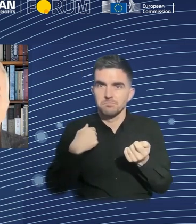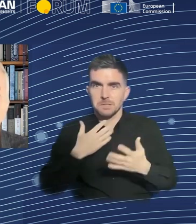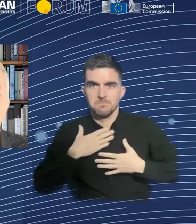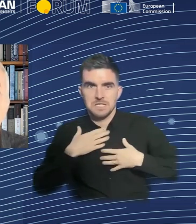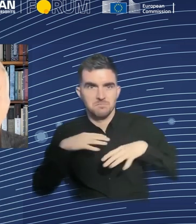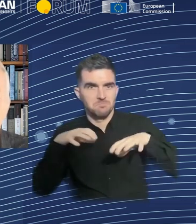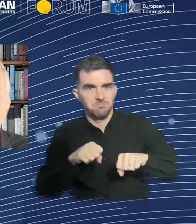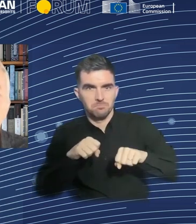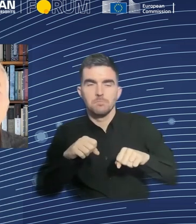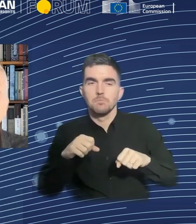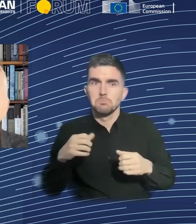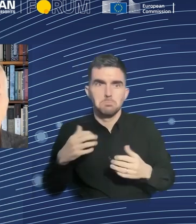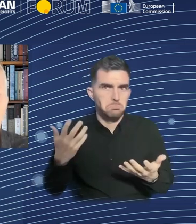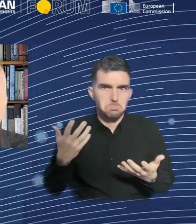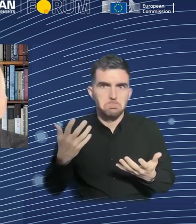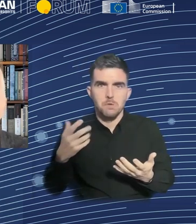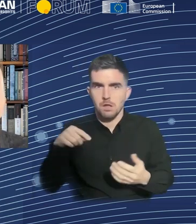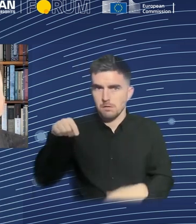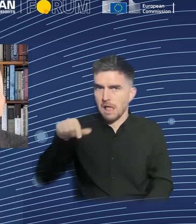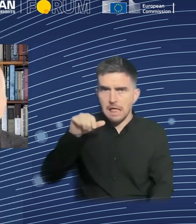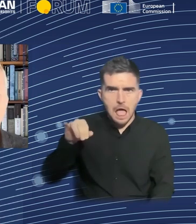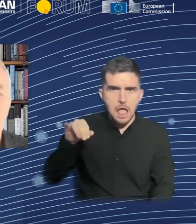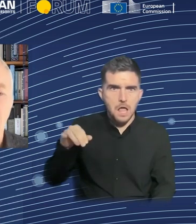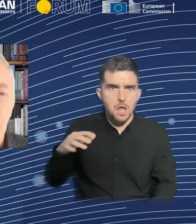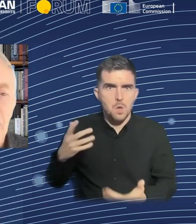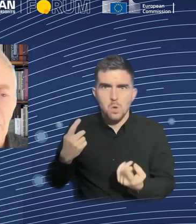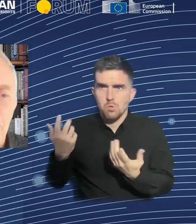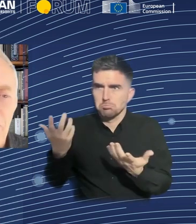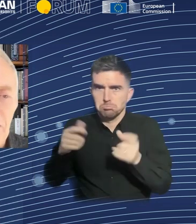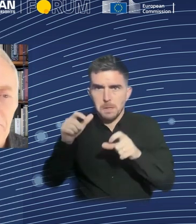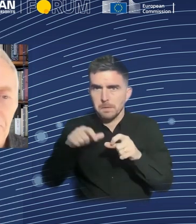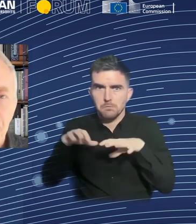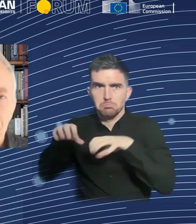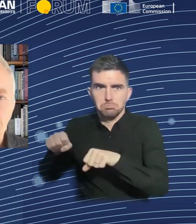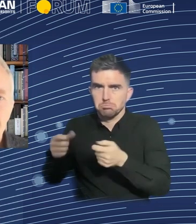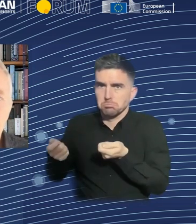dominates, not even just a few big companies dominate this market.